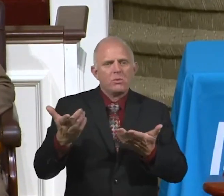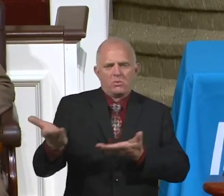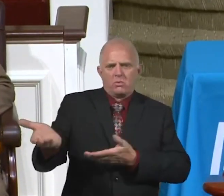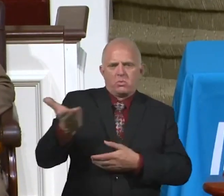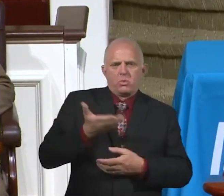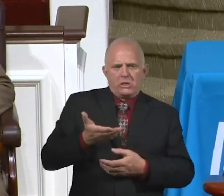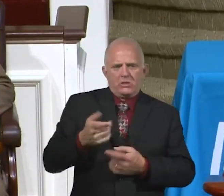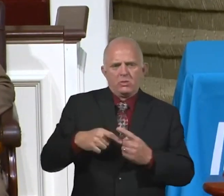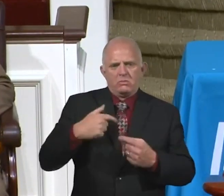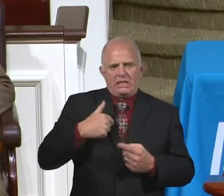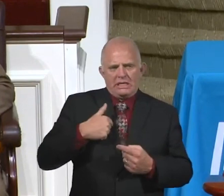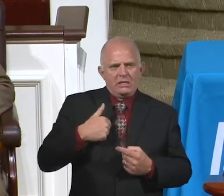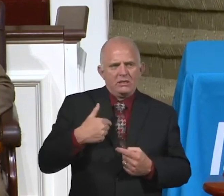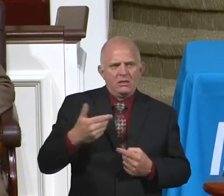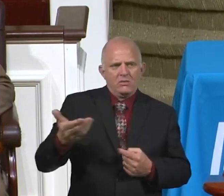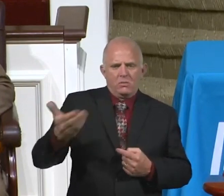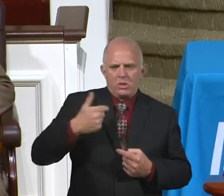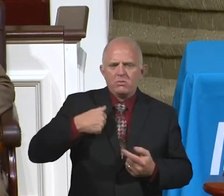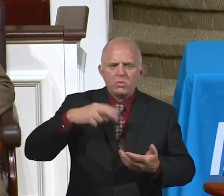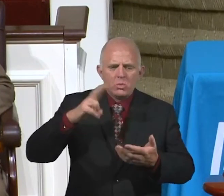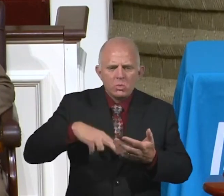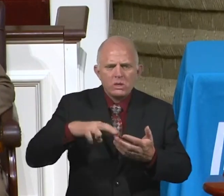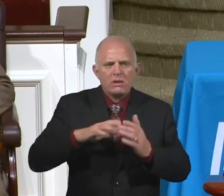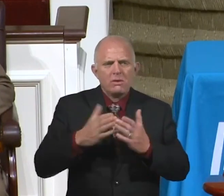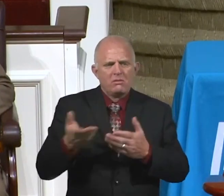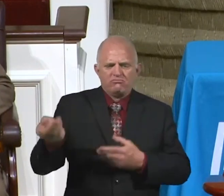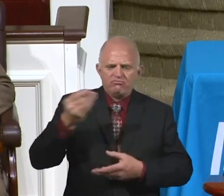me. Bring some other reading books. Bring the books.